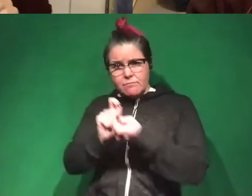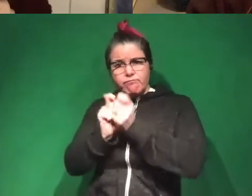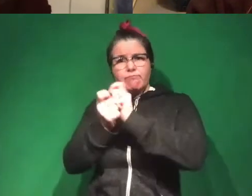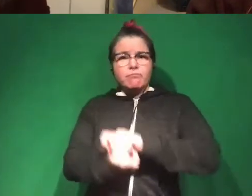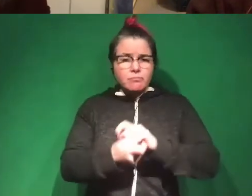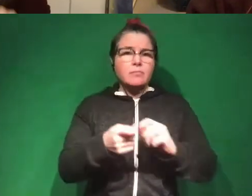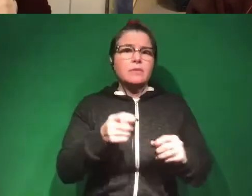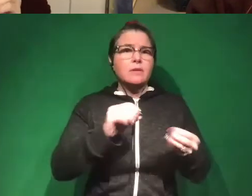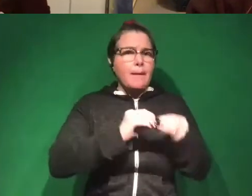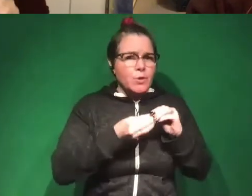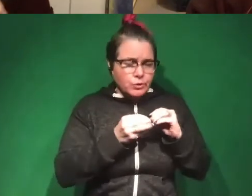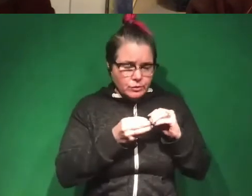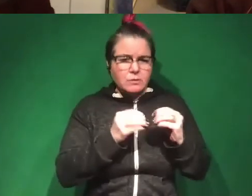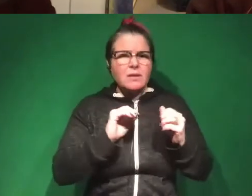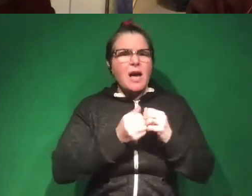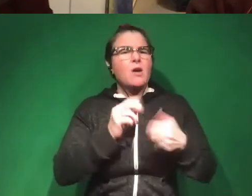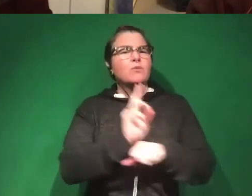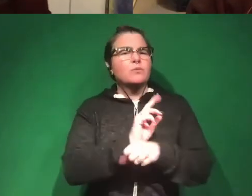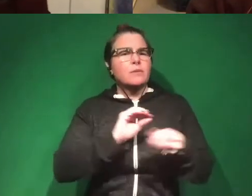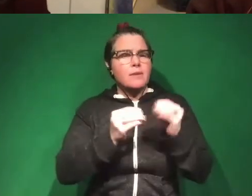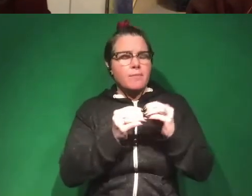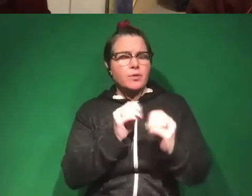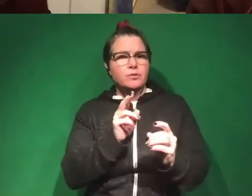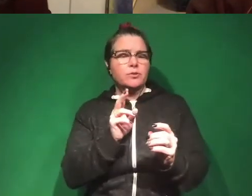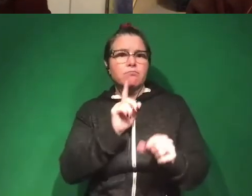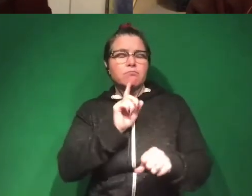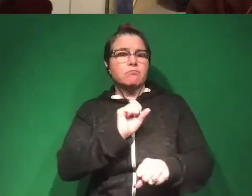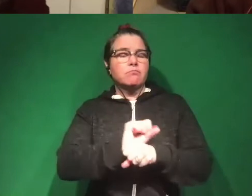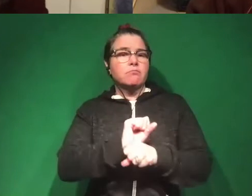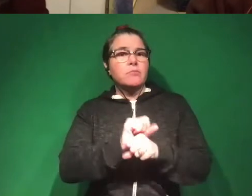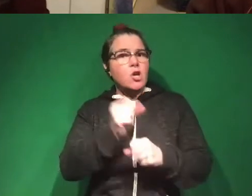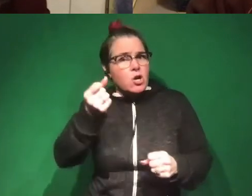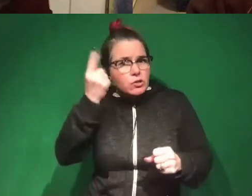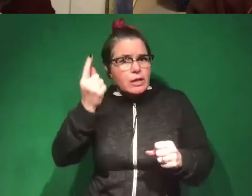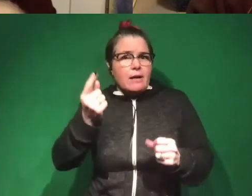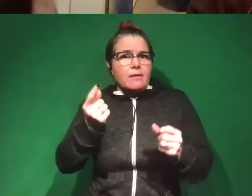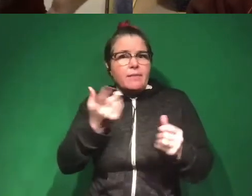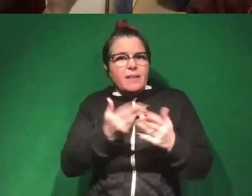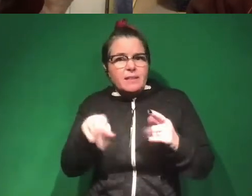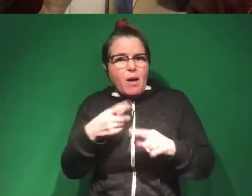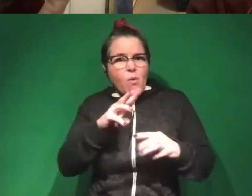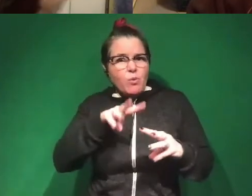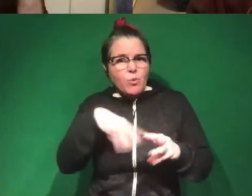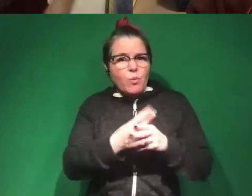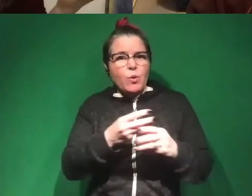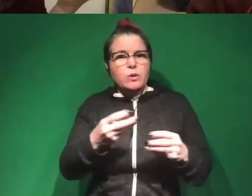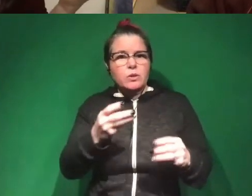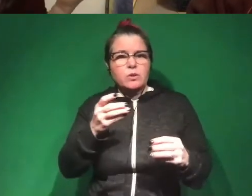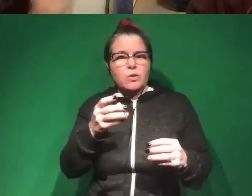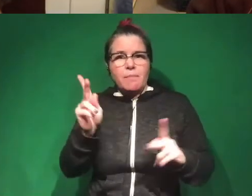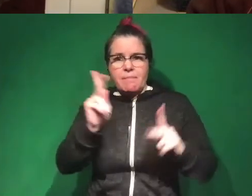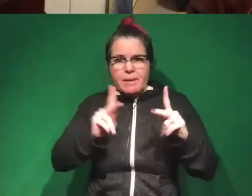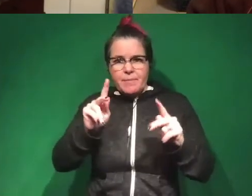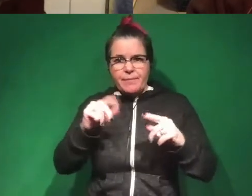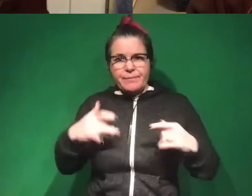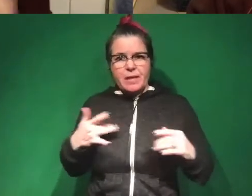into numbers? And then how can we use those numbers to actually understand things about the world? Like what makes citizens feel more represented, right?